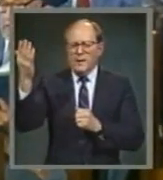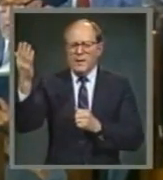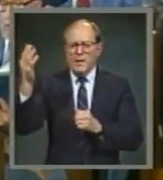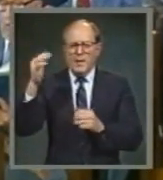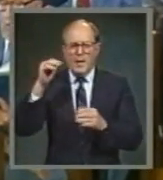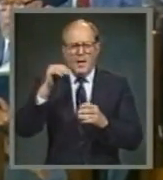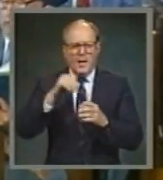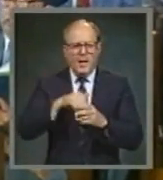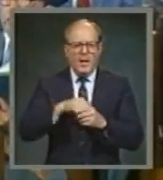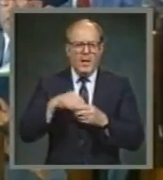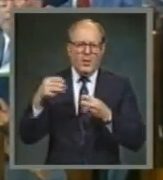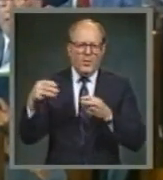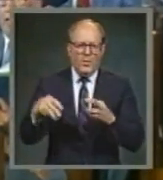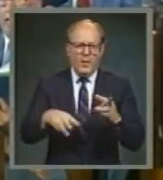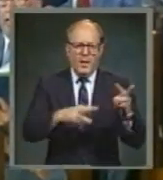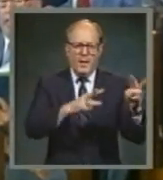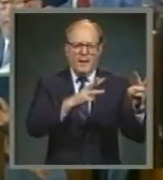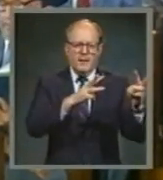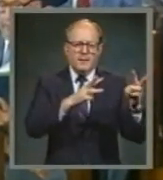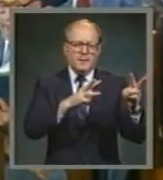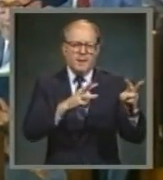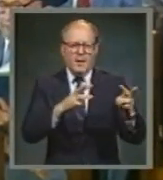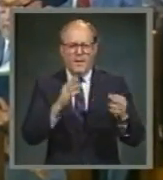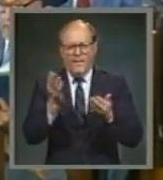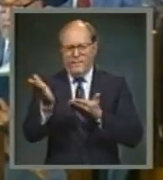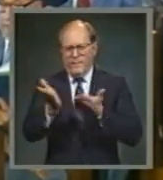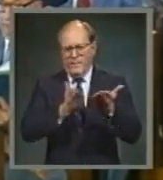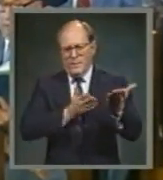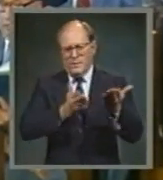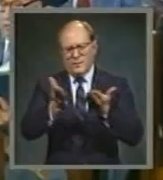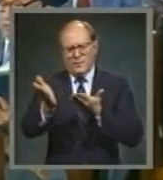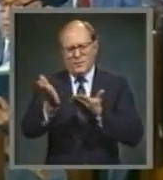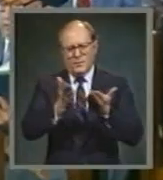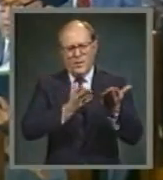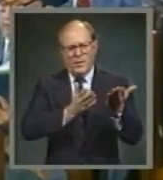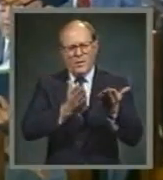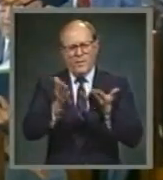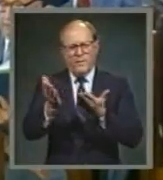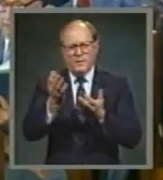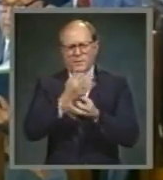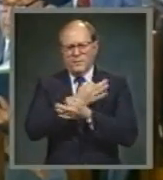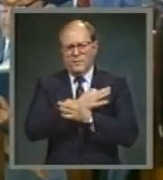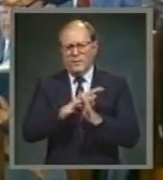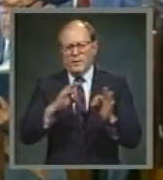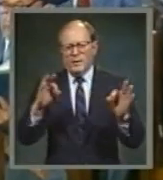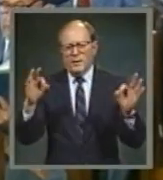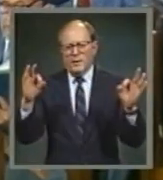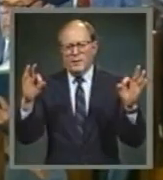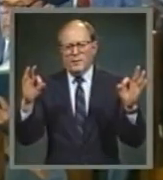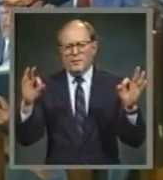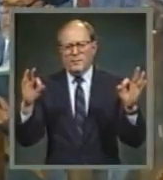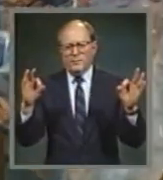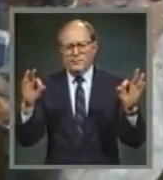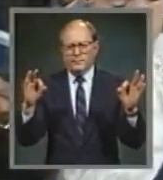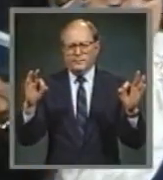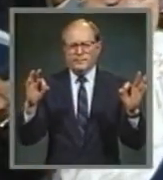In the leap hands of service free